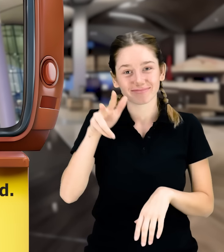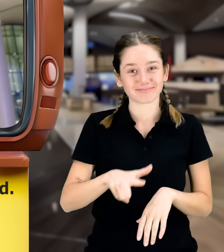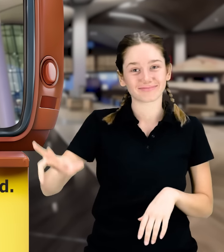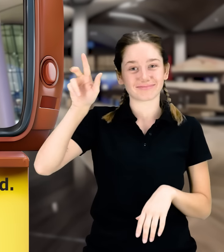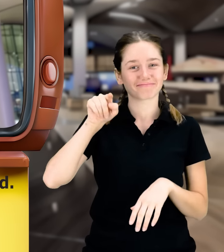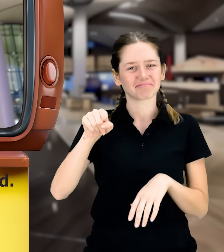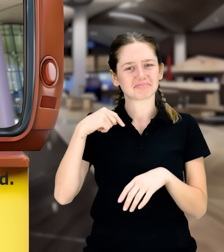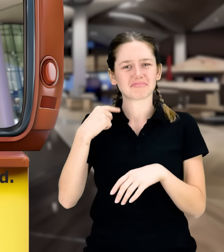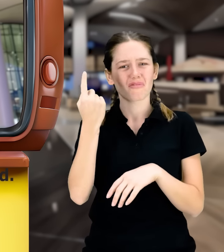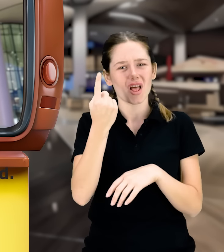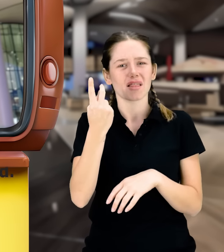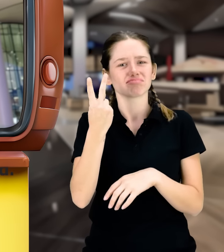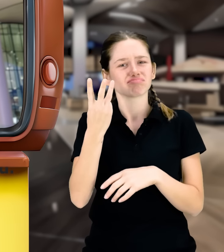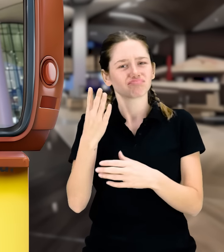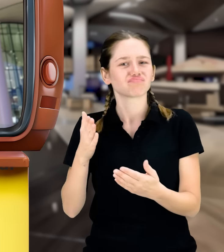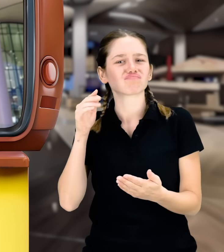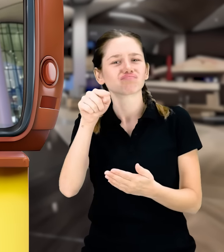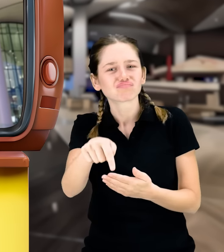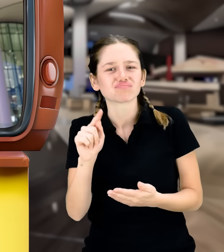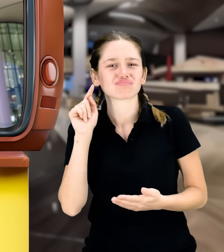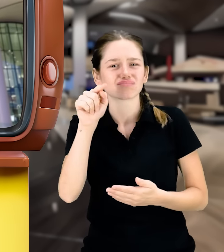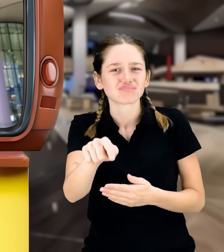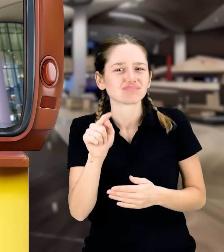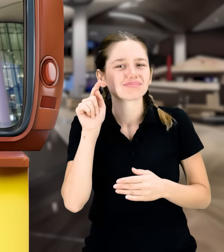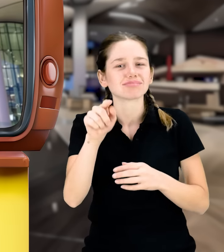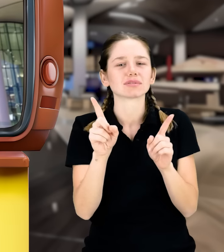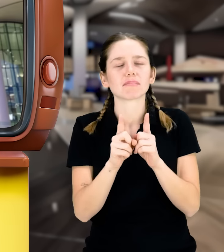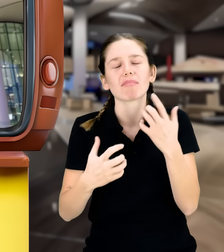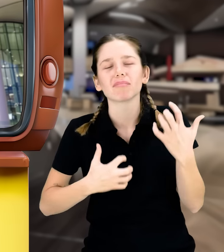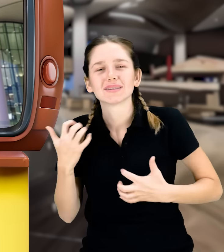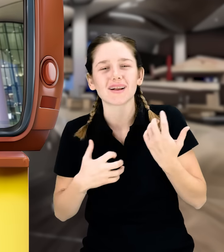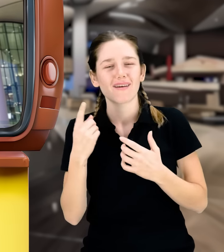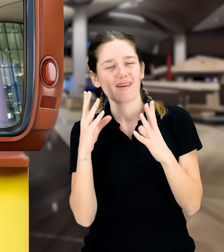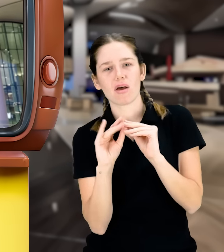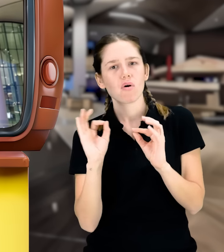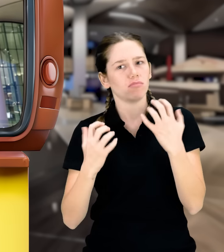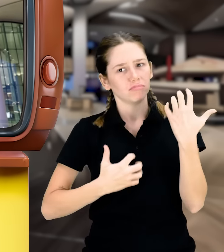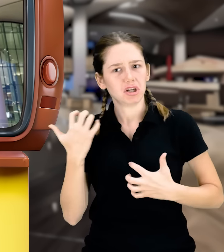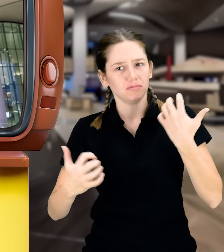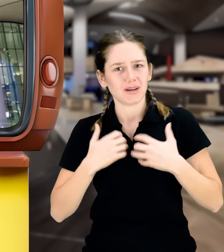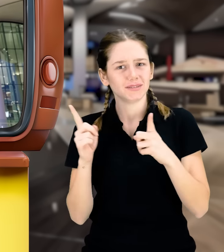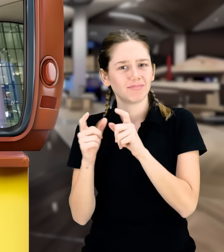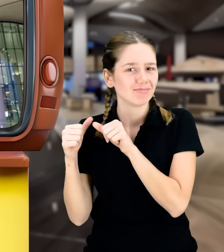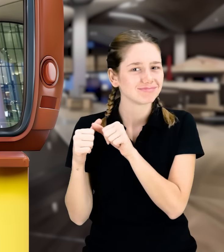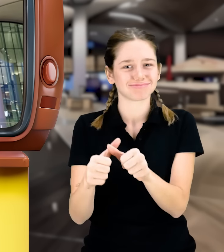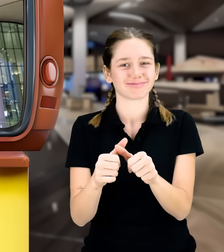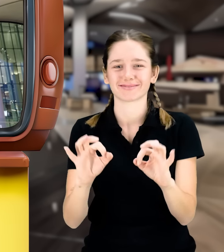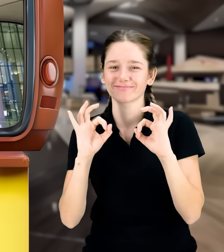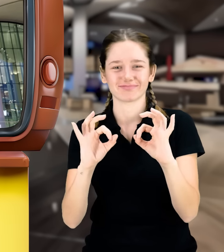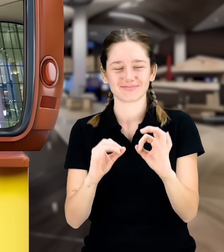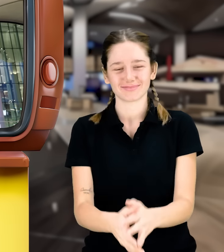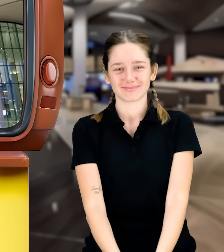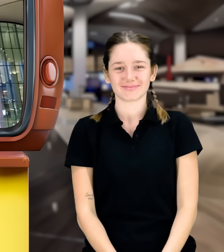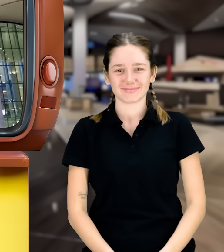But Ege knew that every time he visited Iger, Istanbul Airport, he would experience a